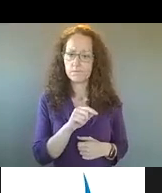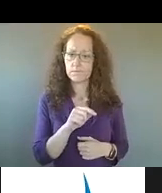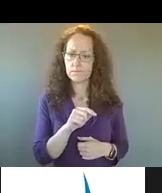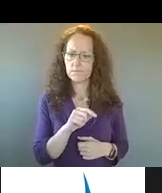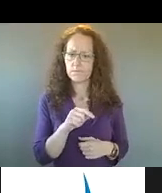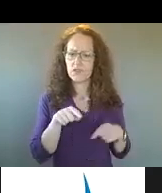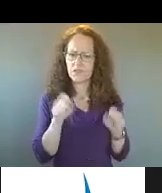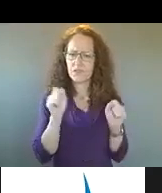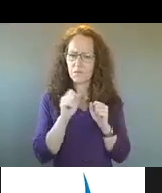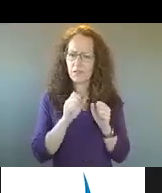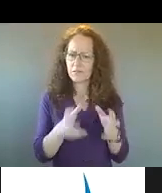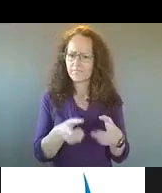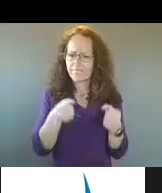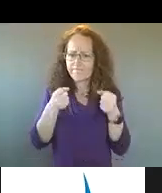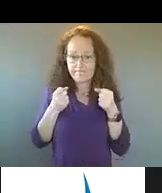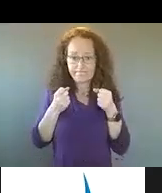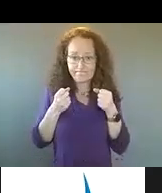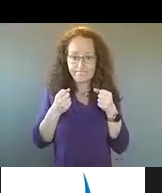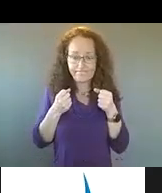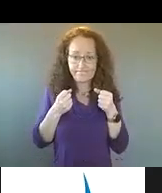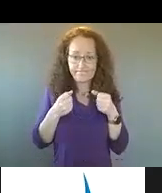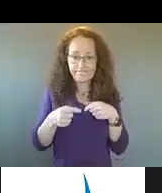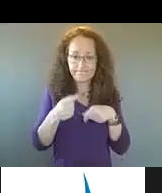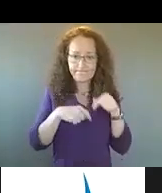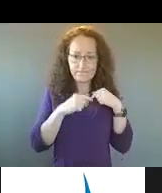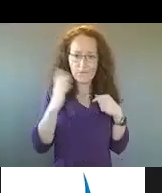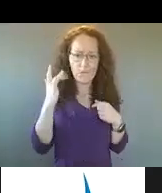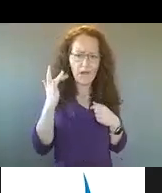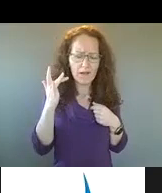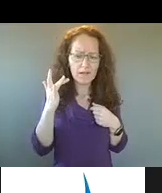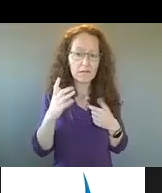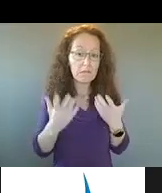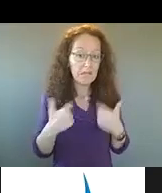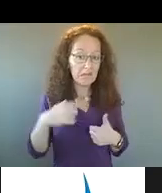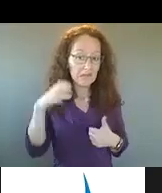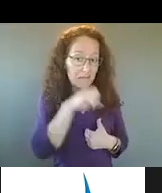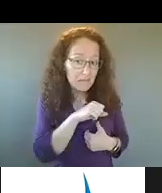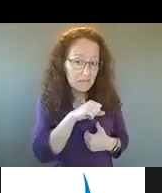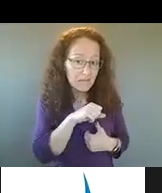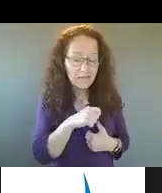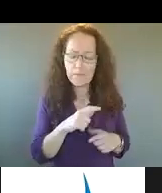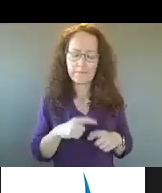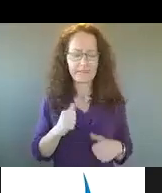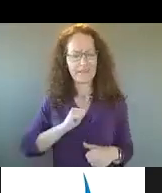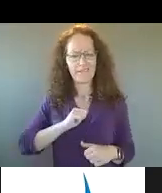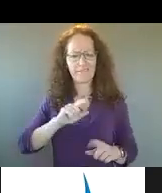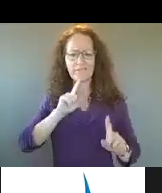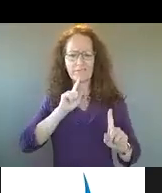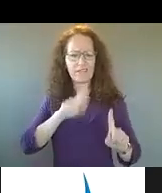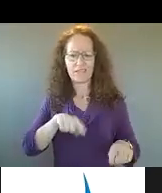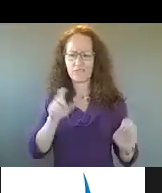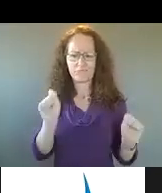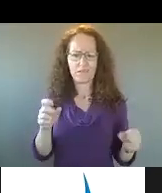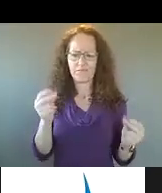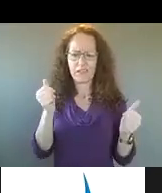pulled back during the winter months and, um, I apologize if I missed this while you were speaking but I can just answer that really quickly. Um, you know,